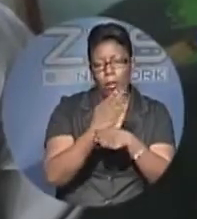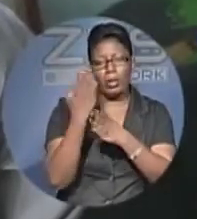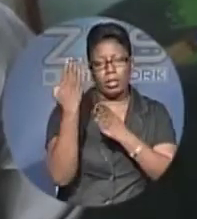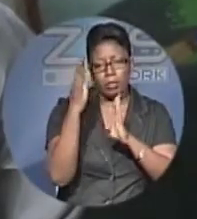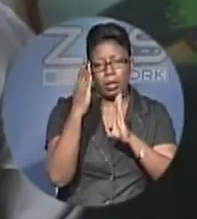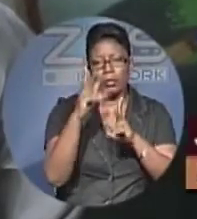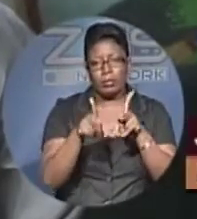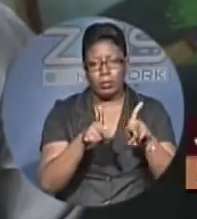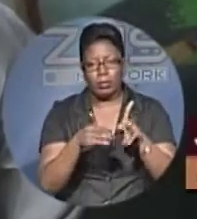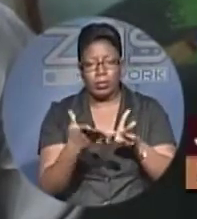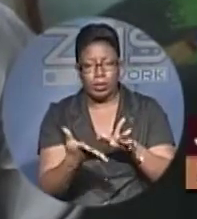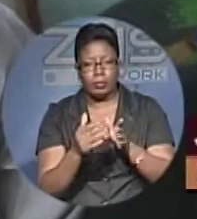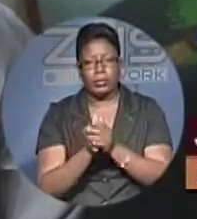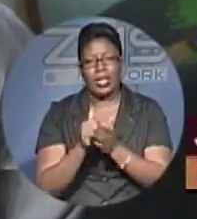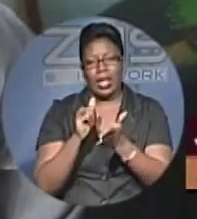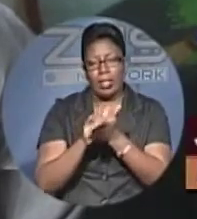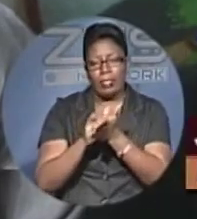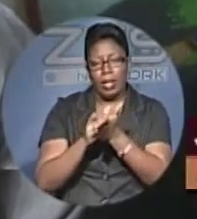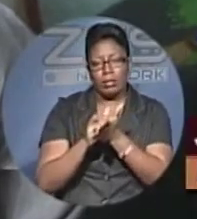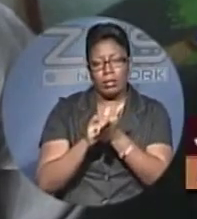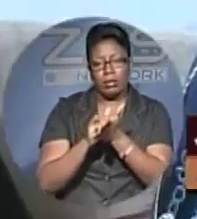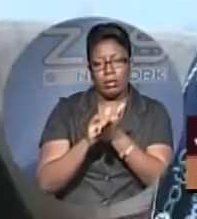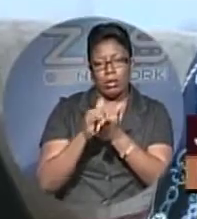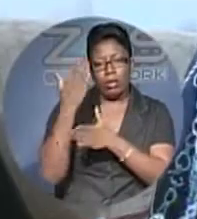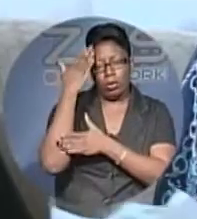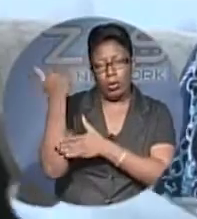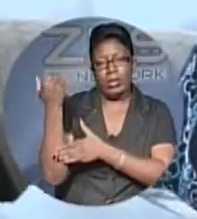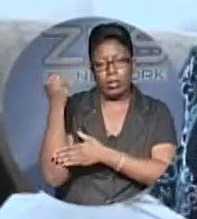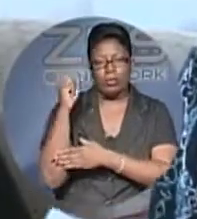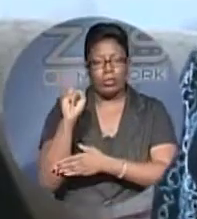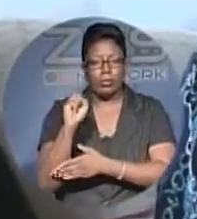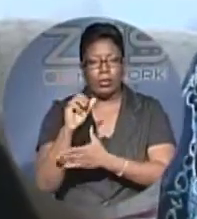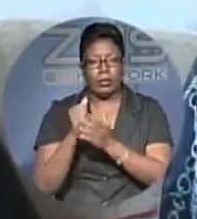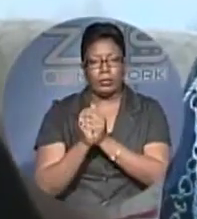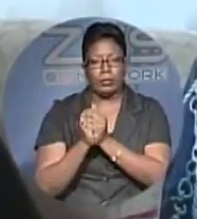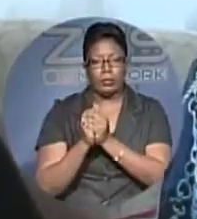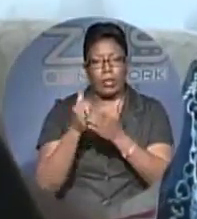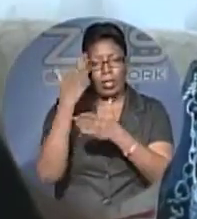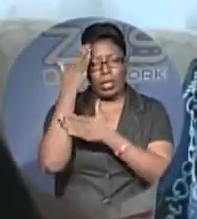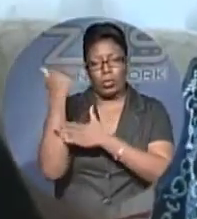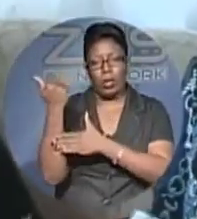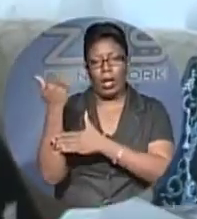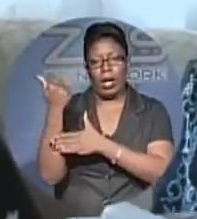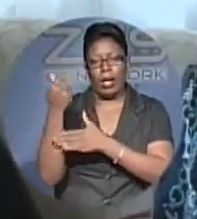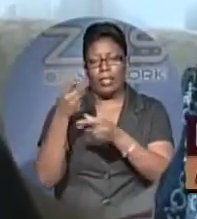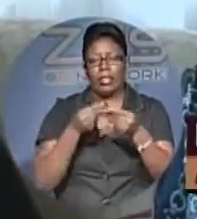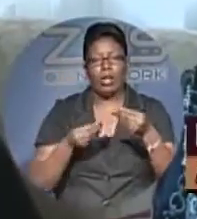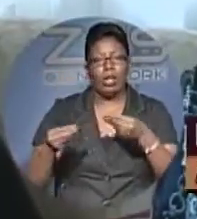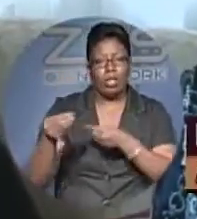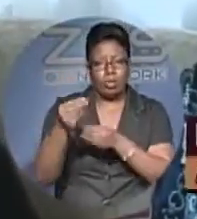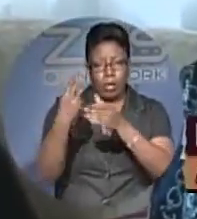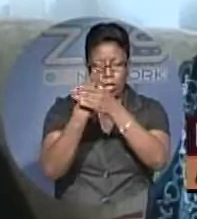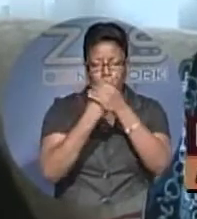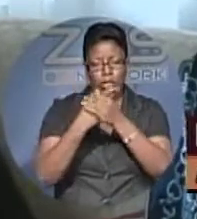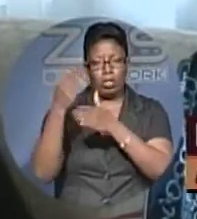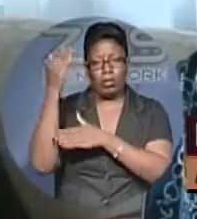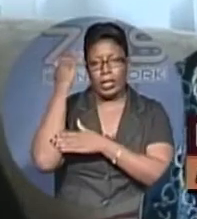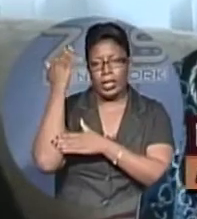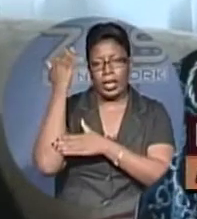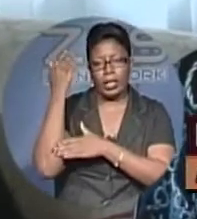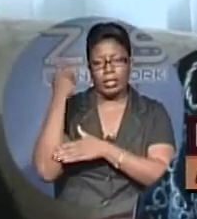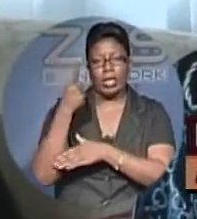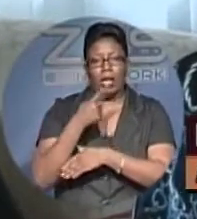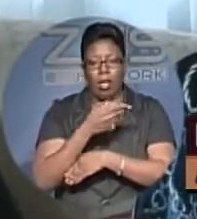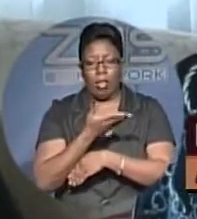And that's part of the riot. This is why the trade union movements, they have to recognize the